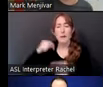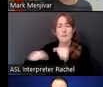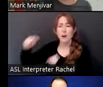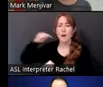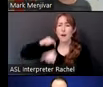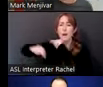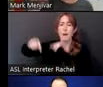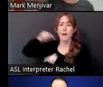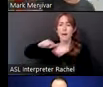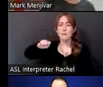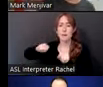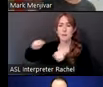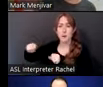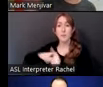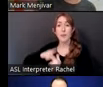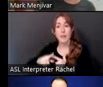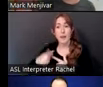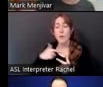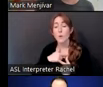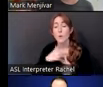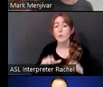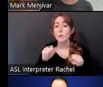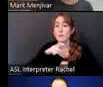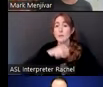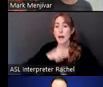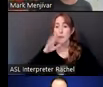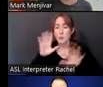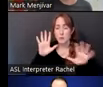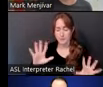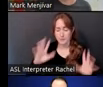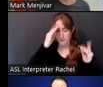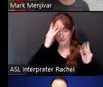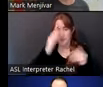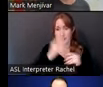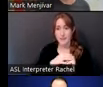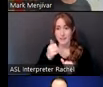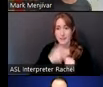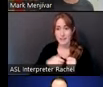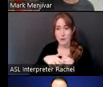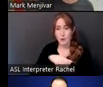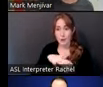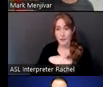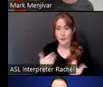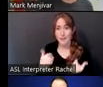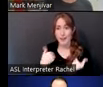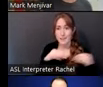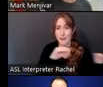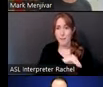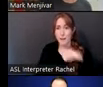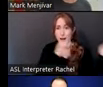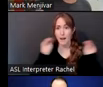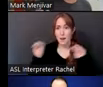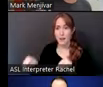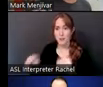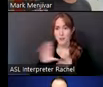stop and reflect on that in between each location on that list, there existed a migration story. And so then people paired up from